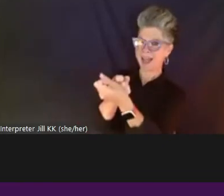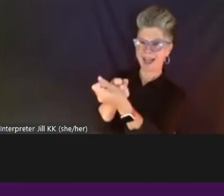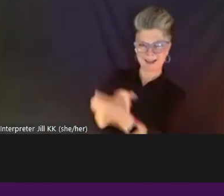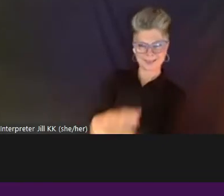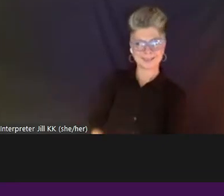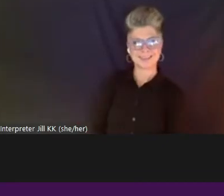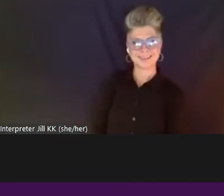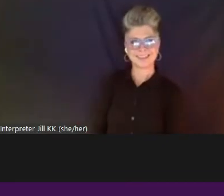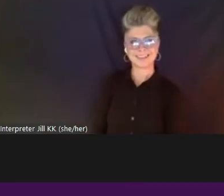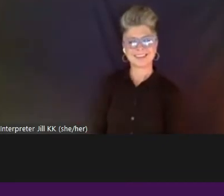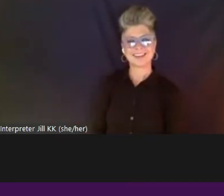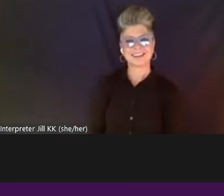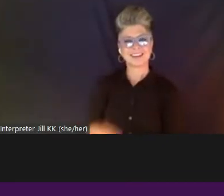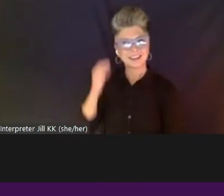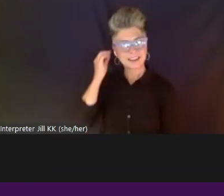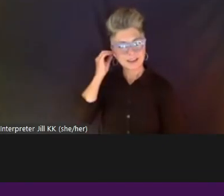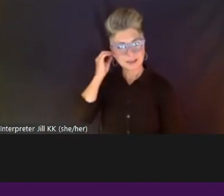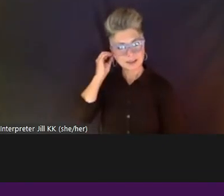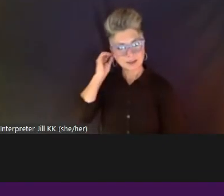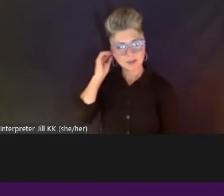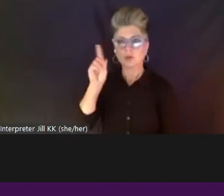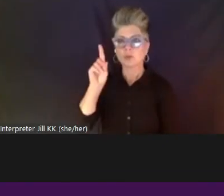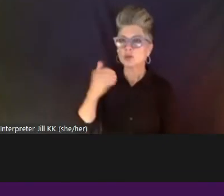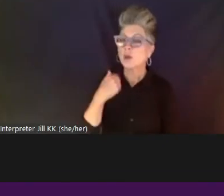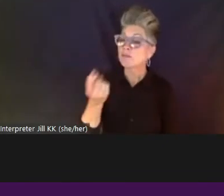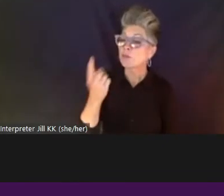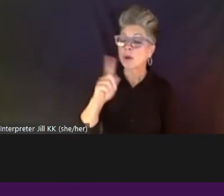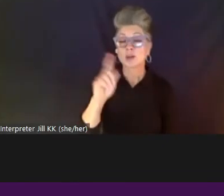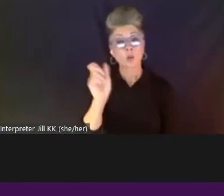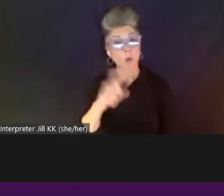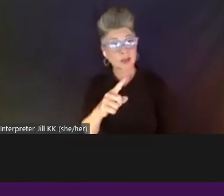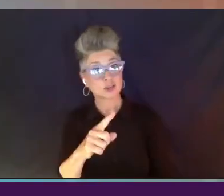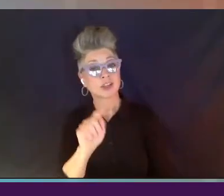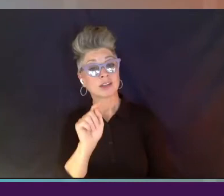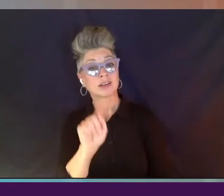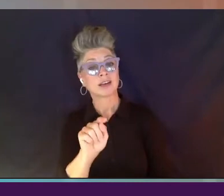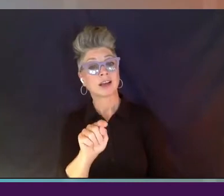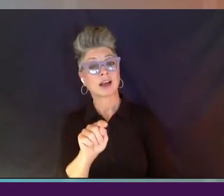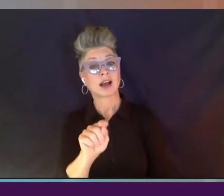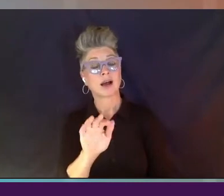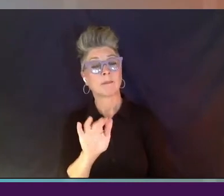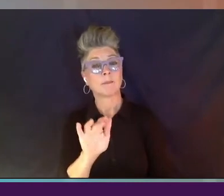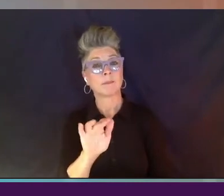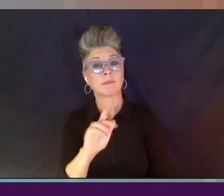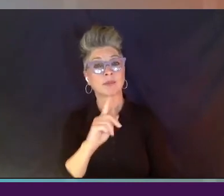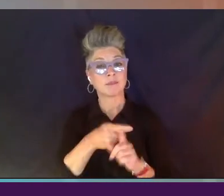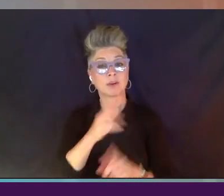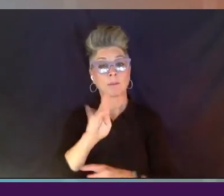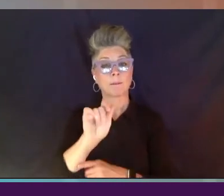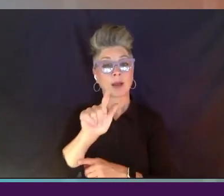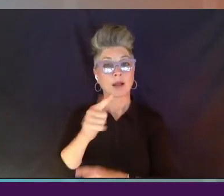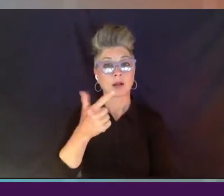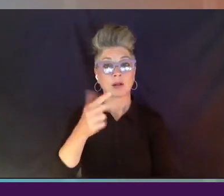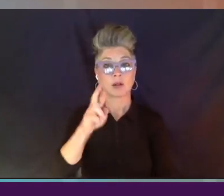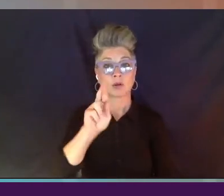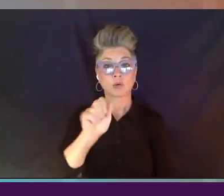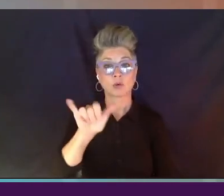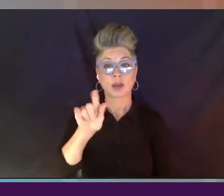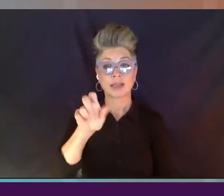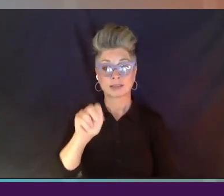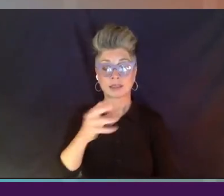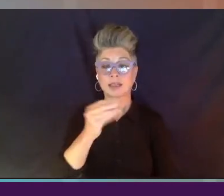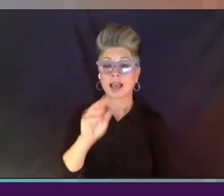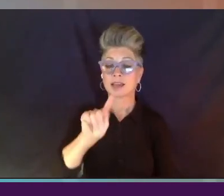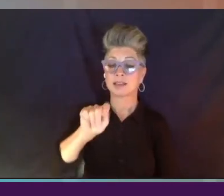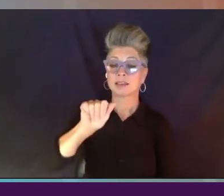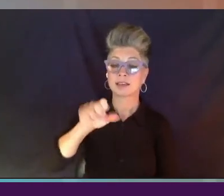So let me go. We do have one question that came through, and it's from Michael Grayson and Tasha Edinburgh. What